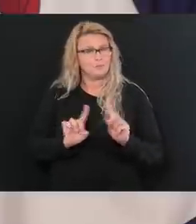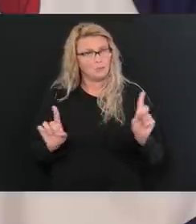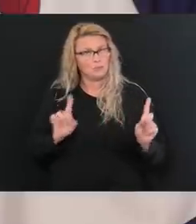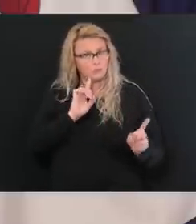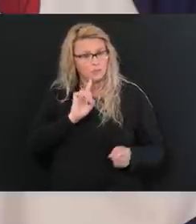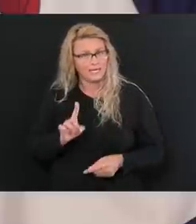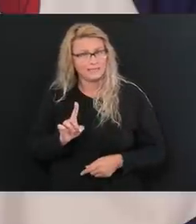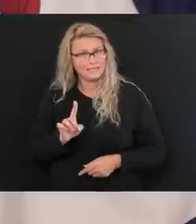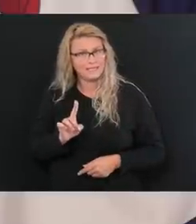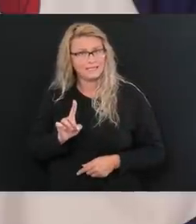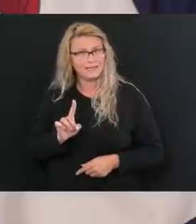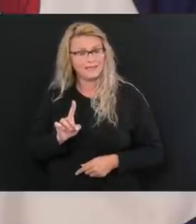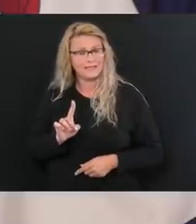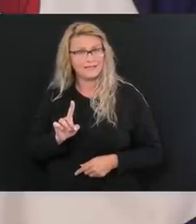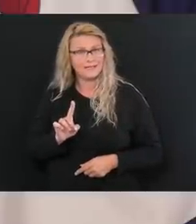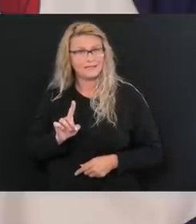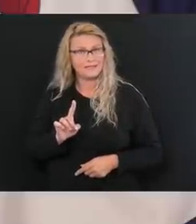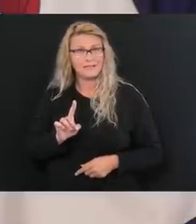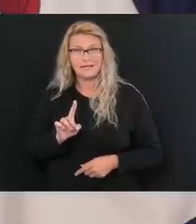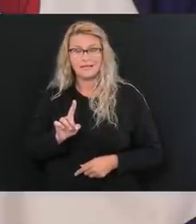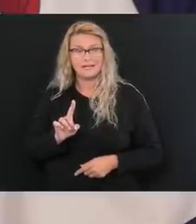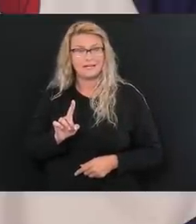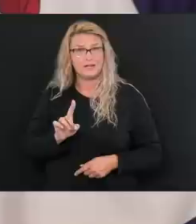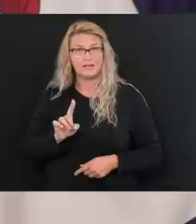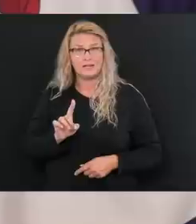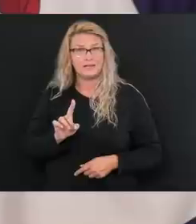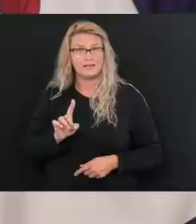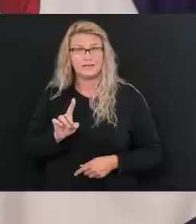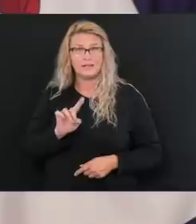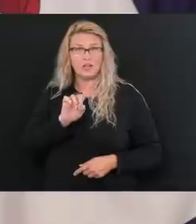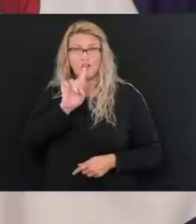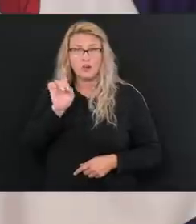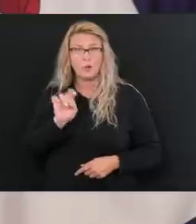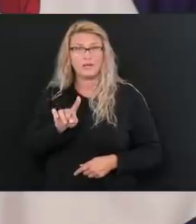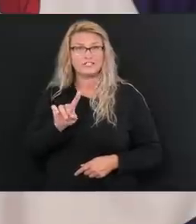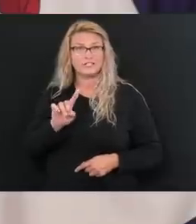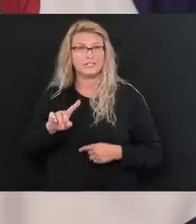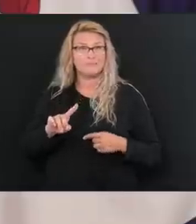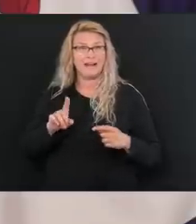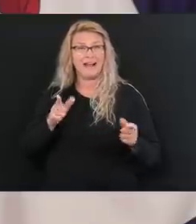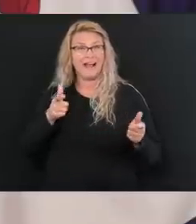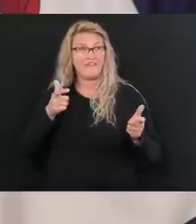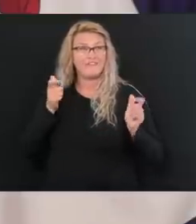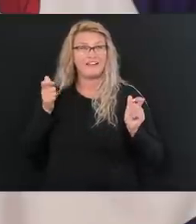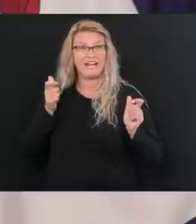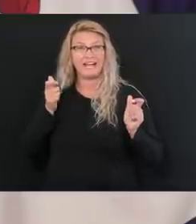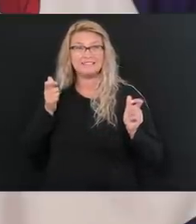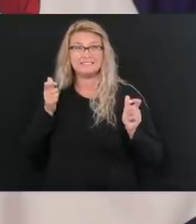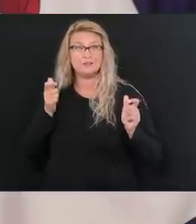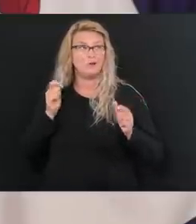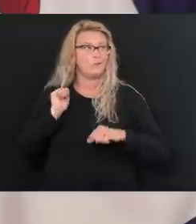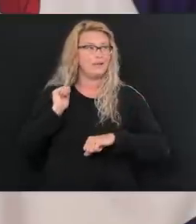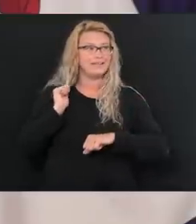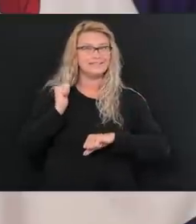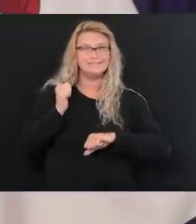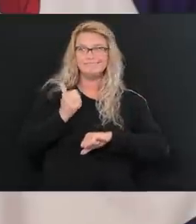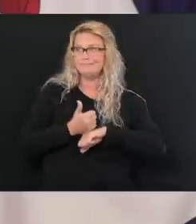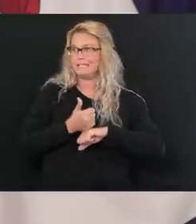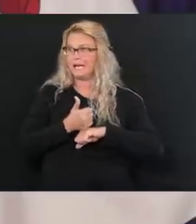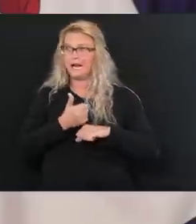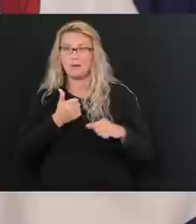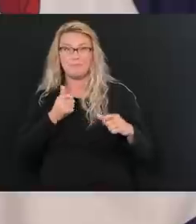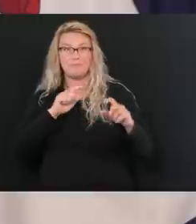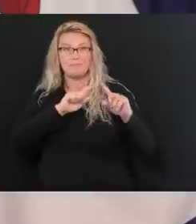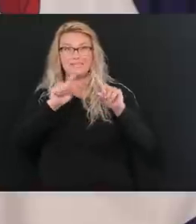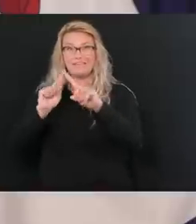was referring to just a minute ago is just Charles's question about how fast can we get these sites set up? I mean, for crying